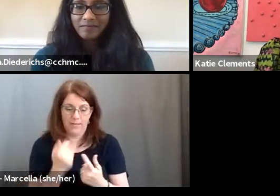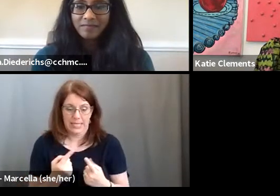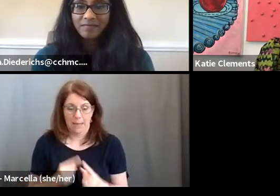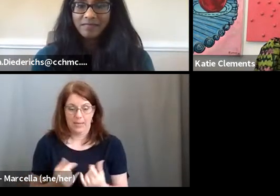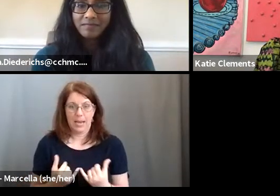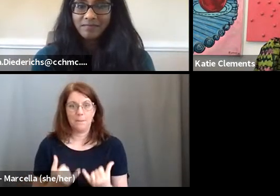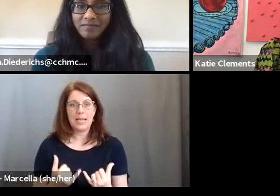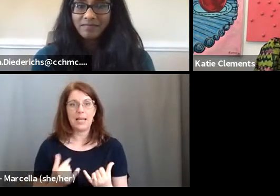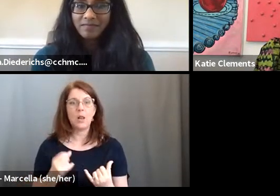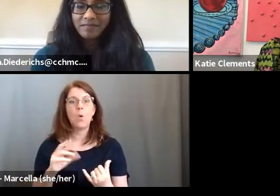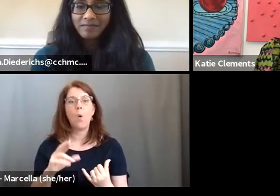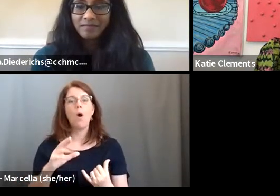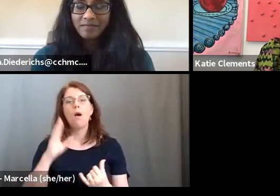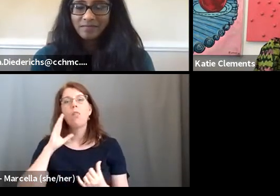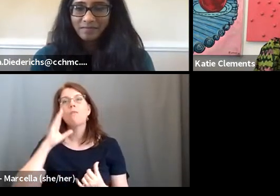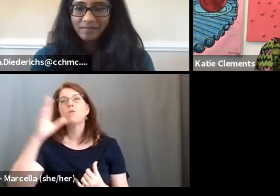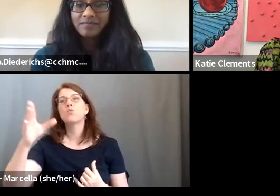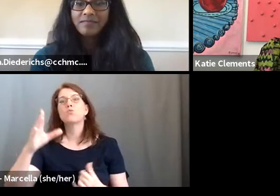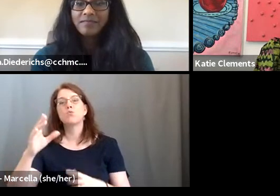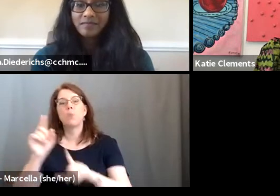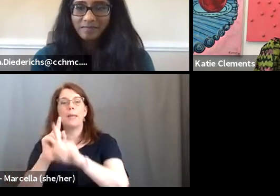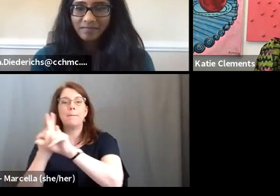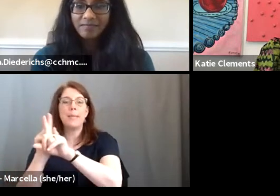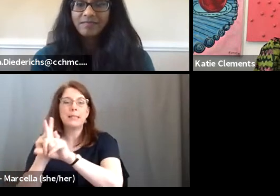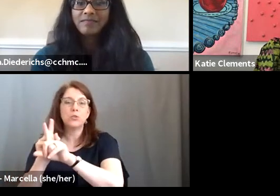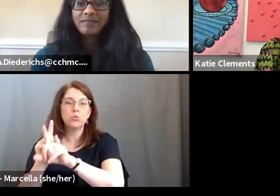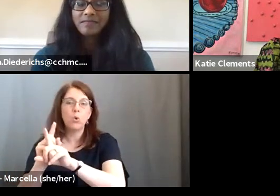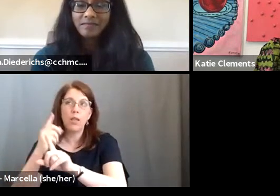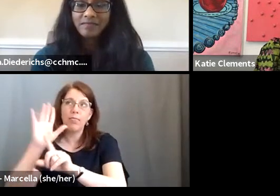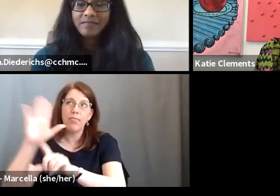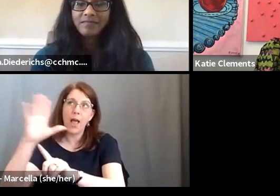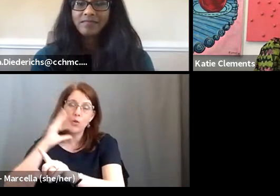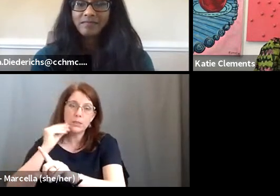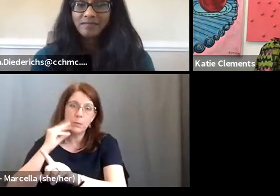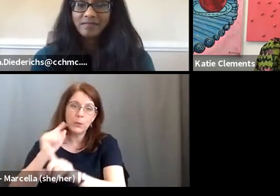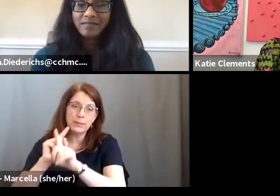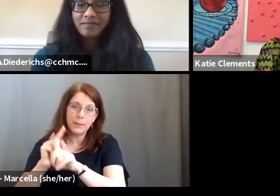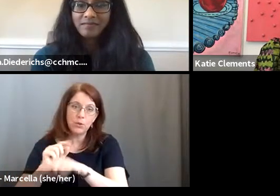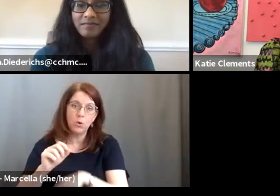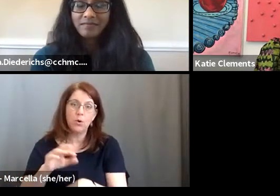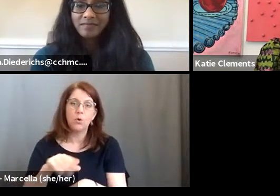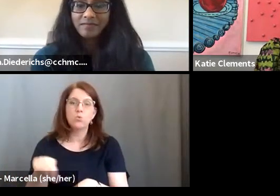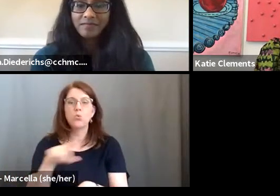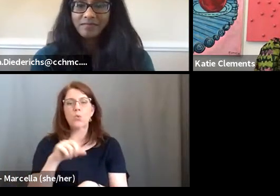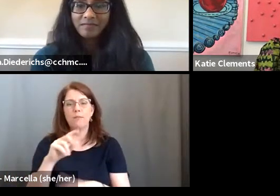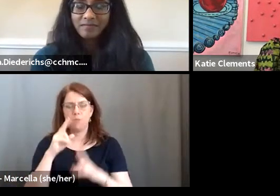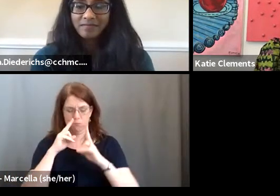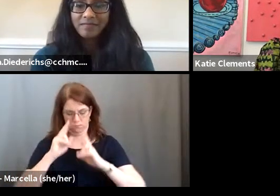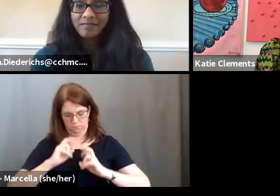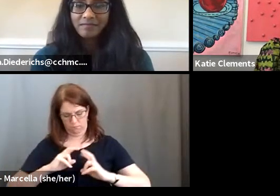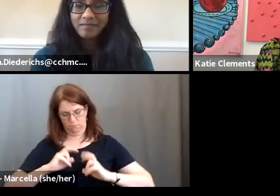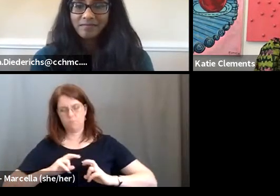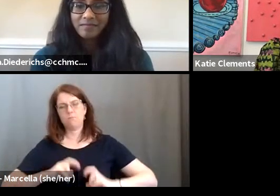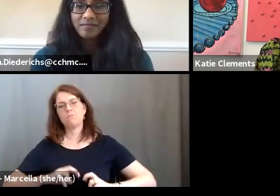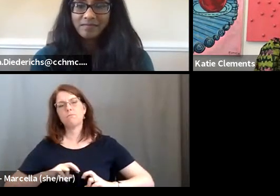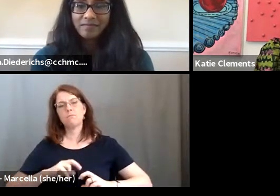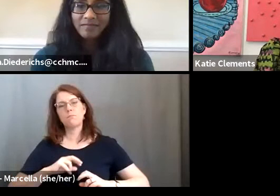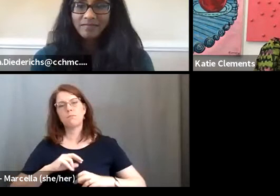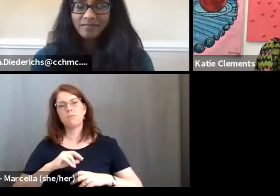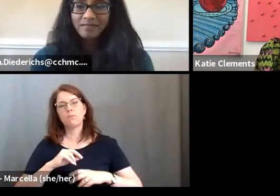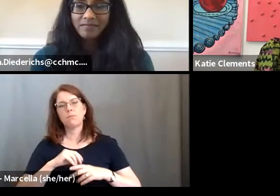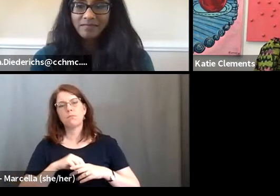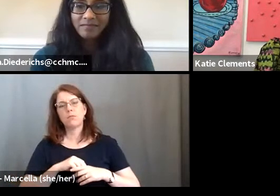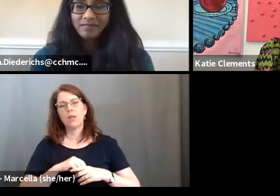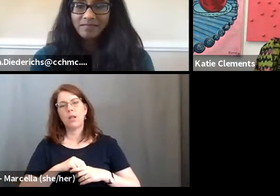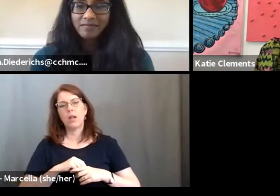or, um, where you want to be to be mentored by the people there. So I think you have to look internally at, at what